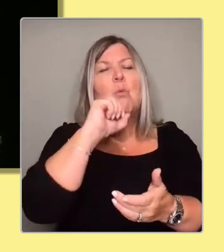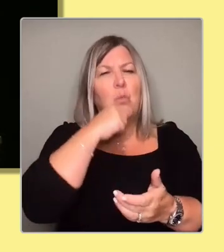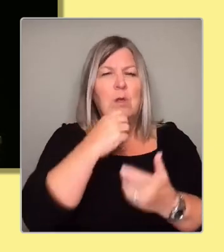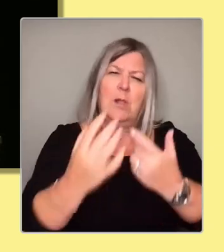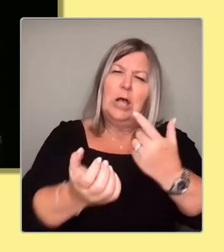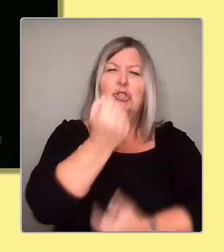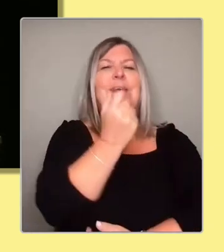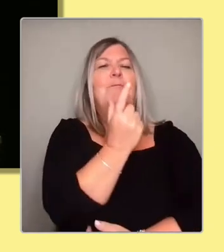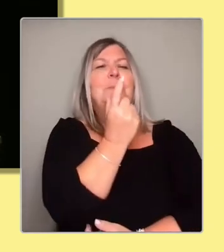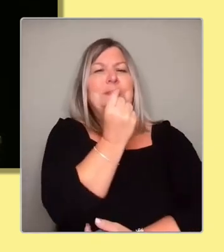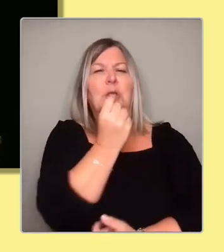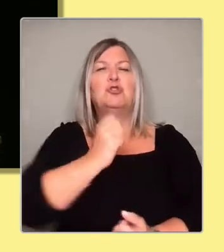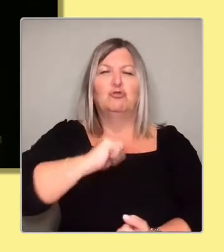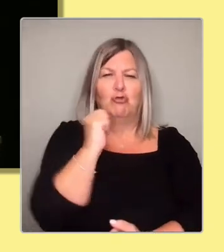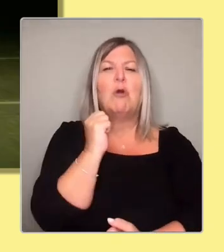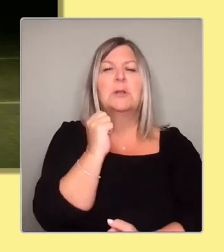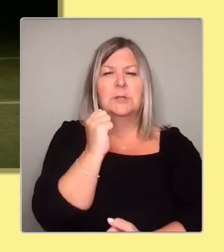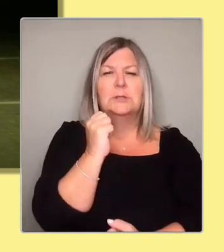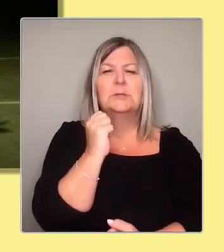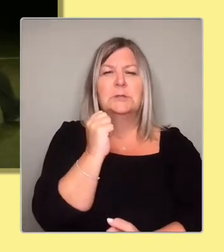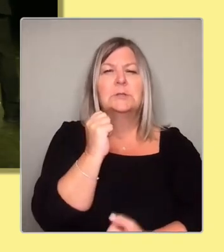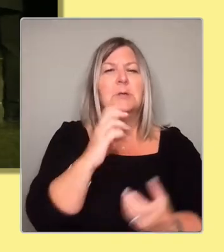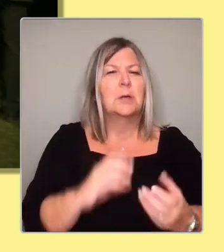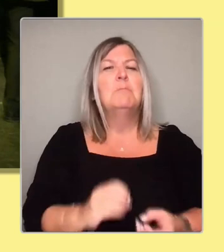and better future for all. Thank you so much.